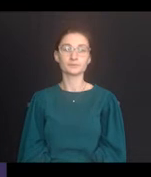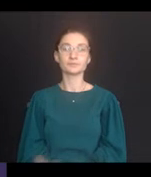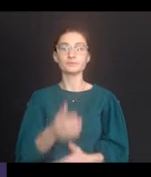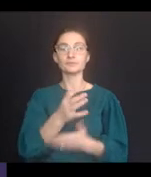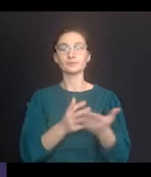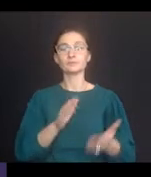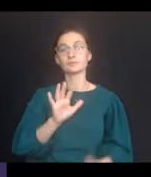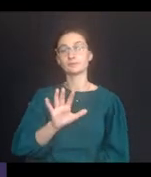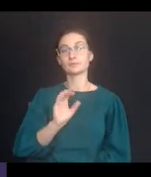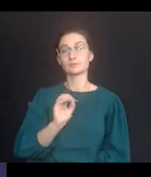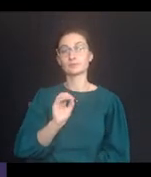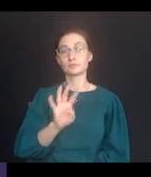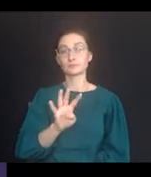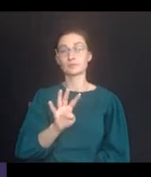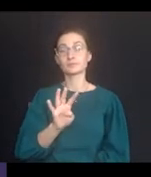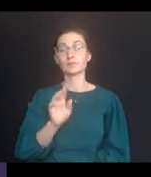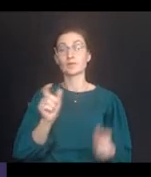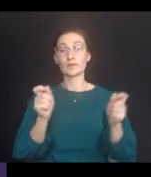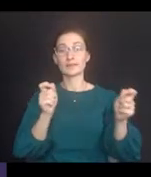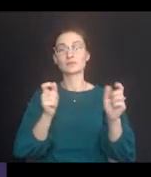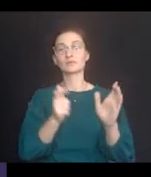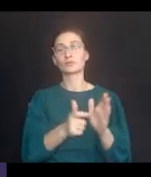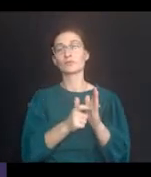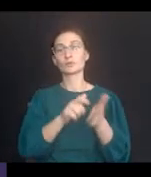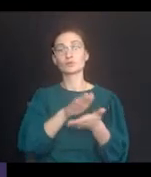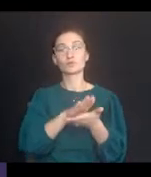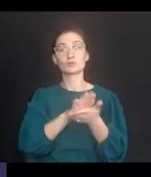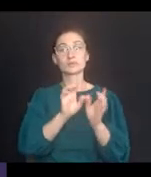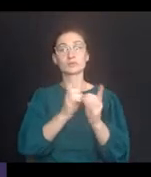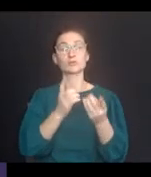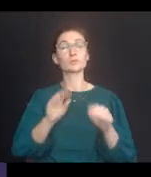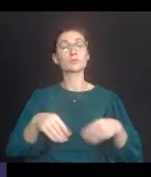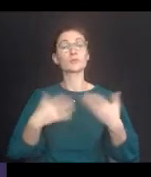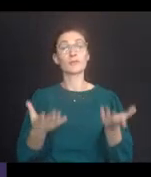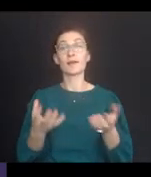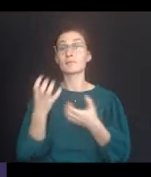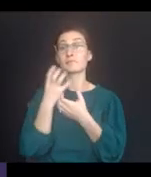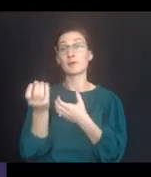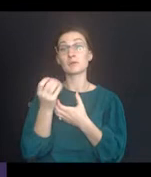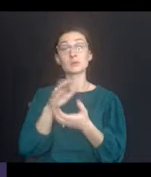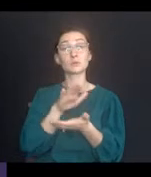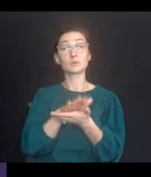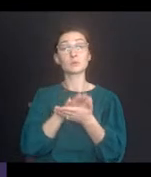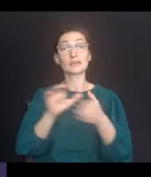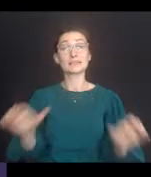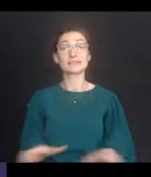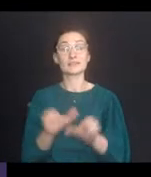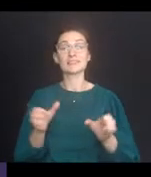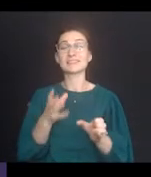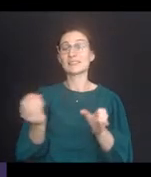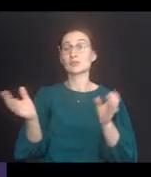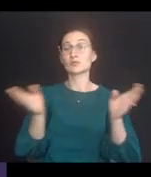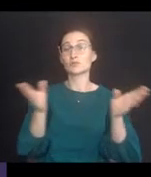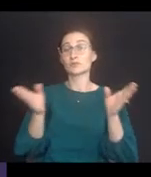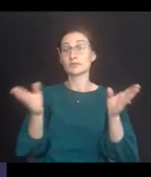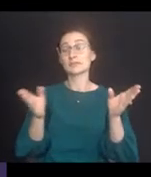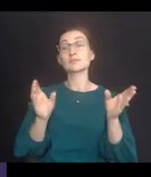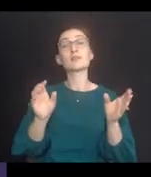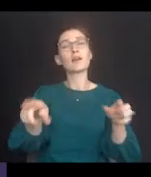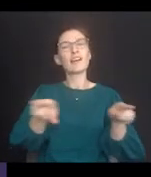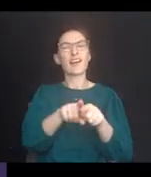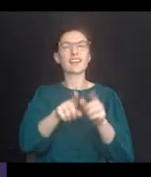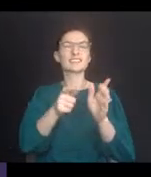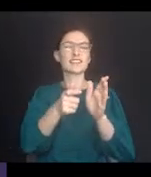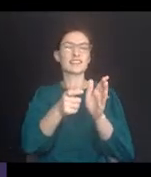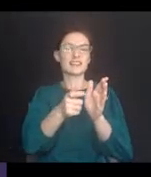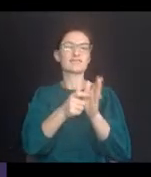Section 504 regulations require that school districts provide non-academic and extracurricular services and activities in such a